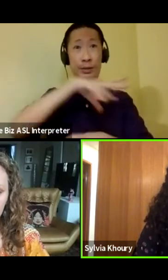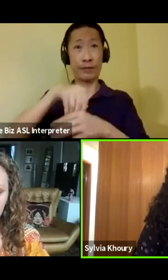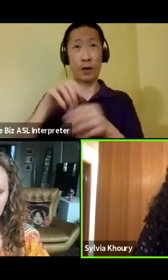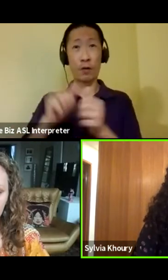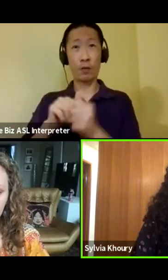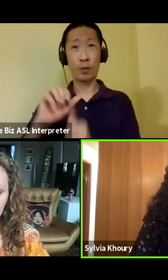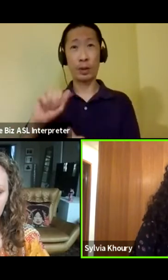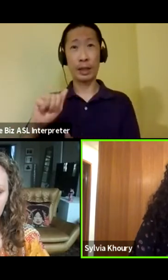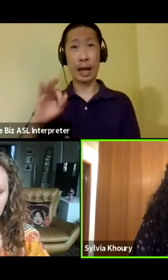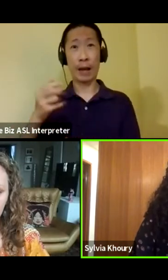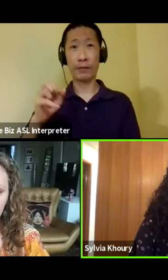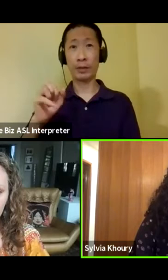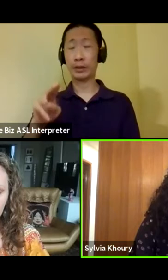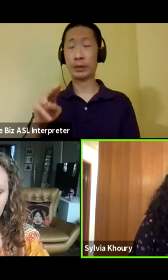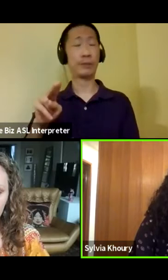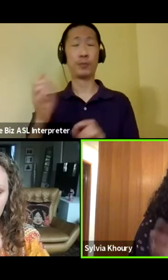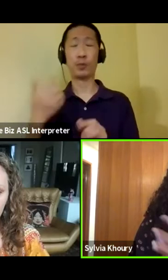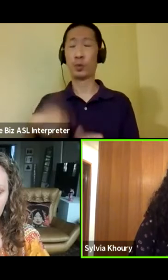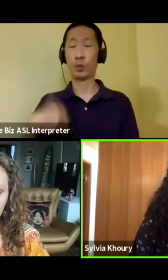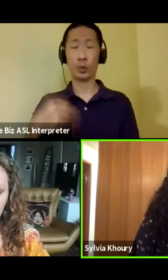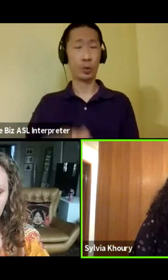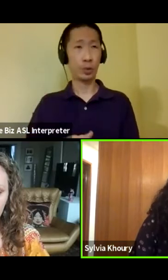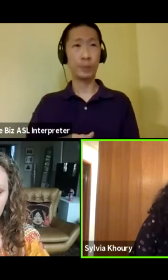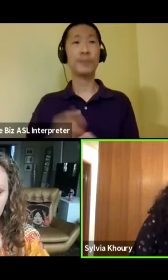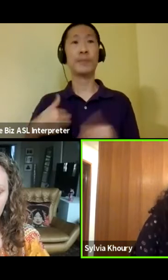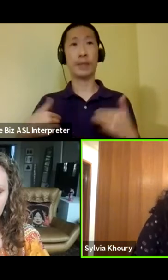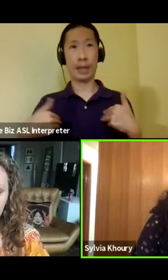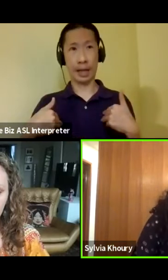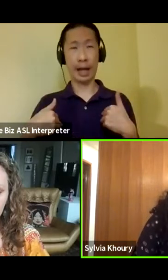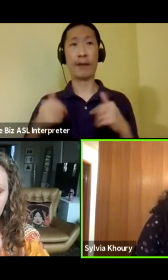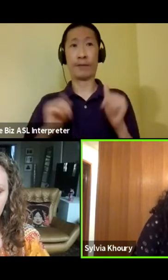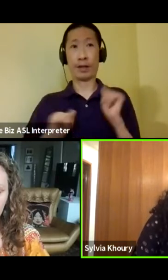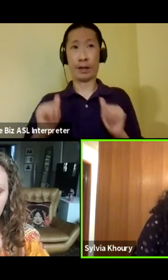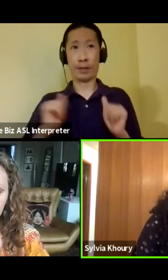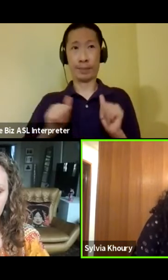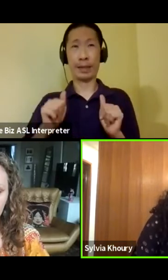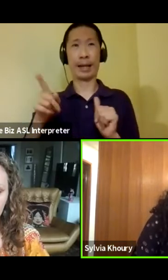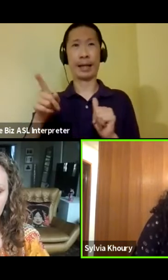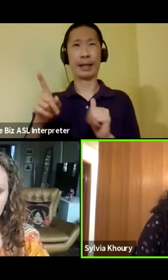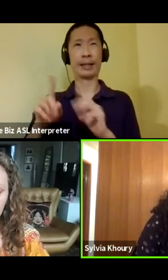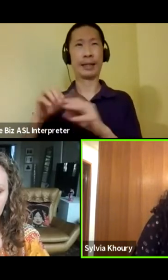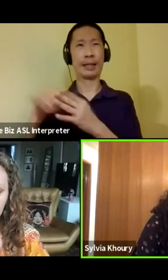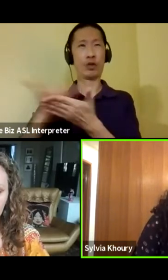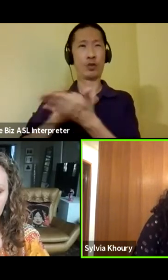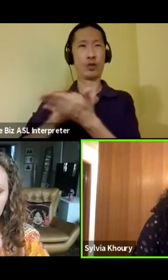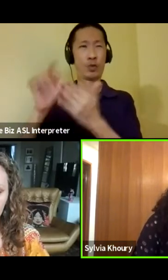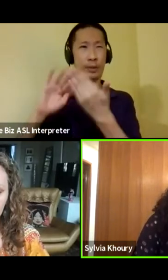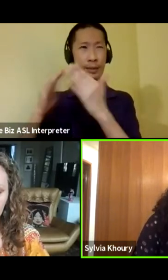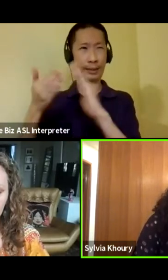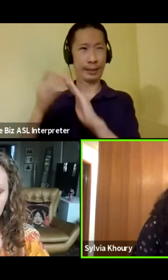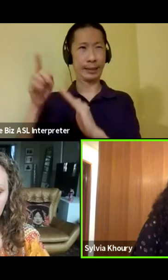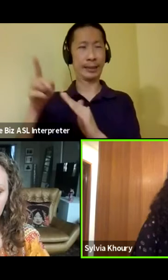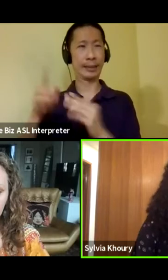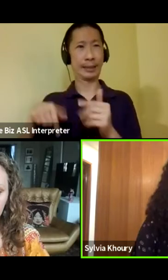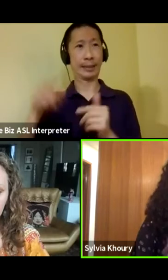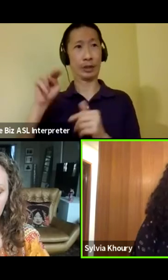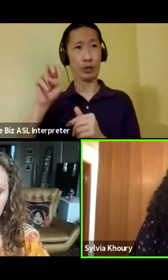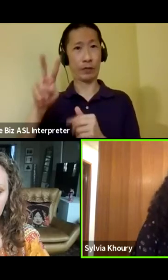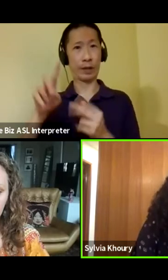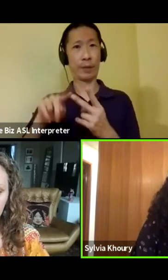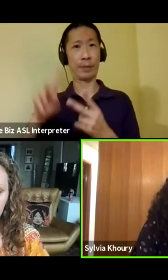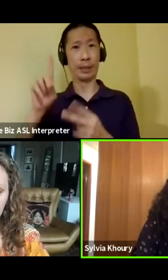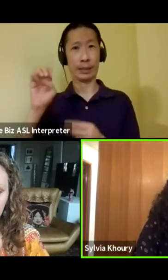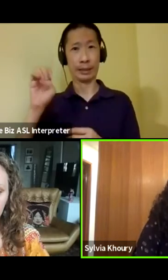just... So I have an upcoming production of this play at Playwrights Horizons in New York City this November and December,